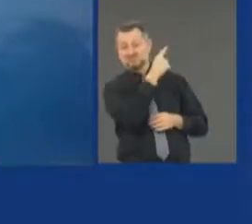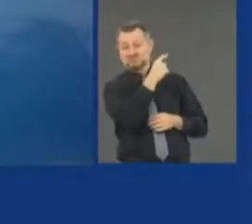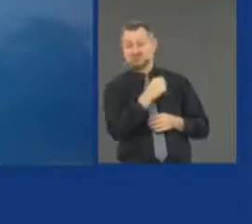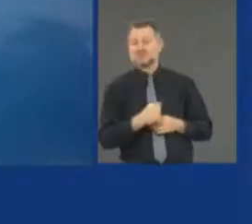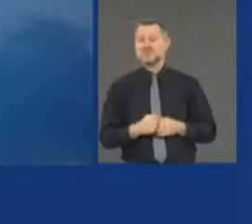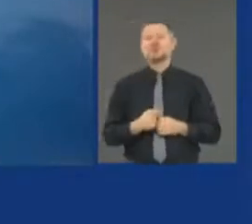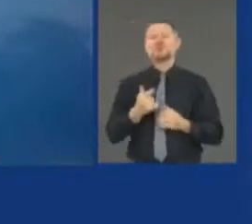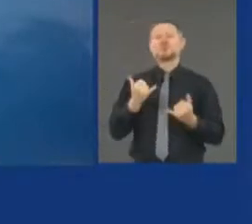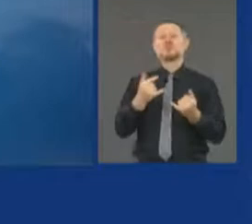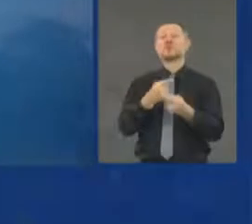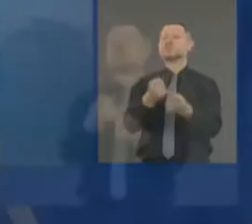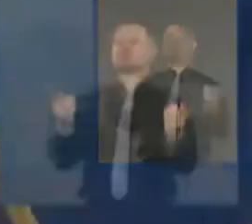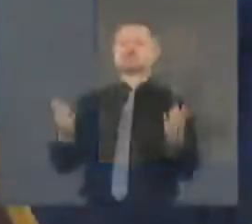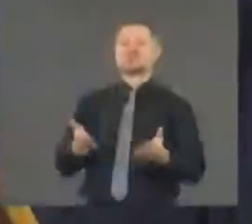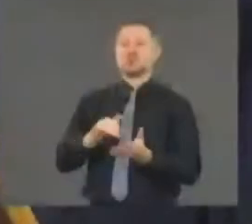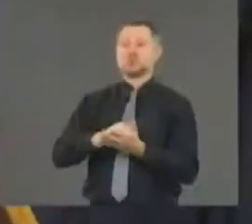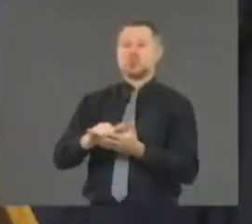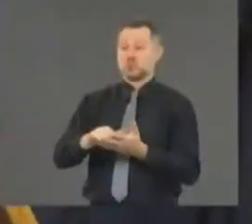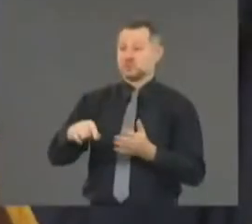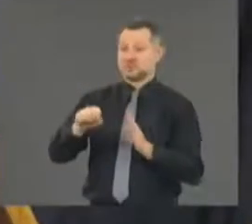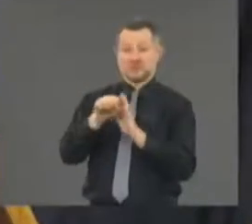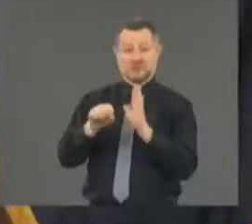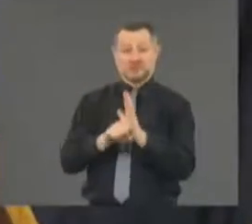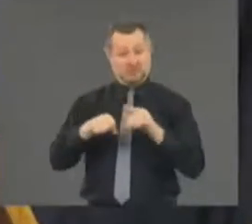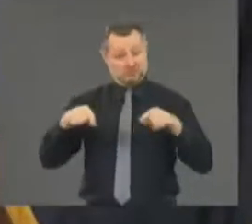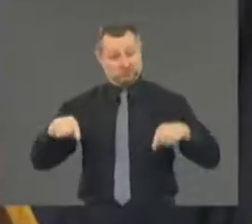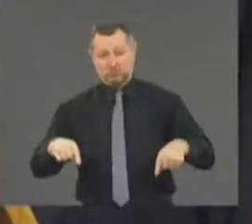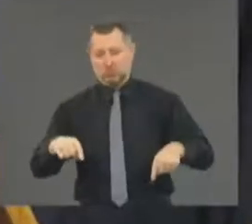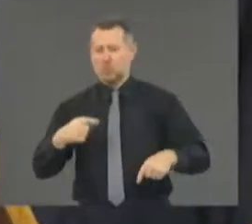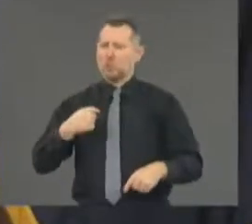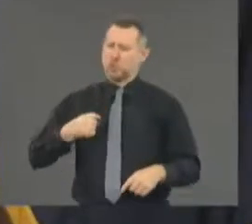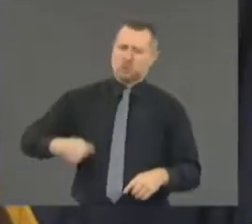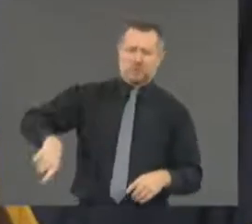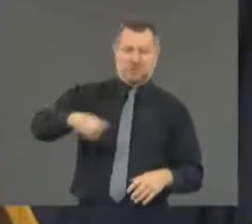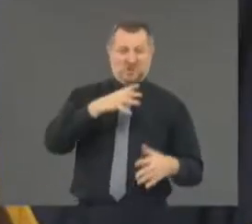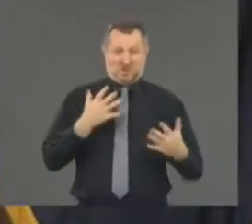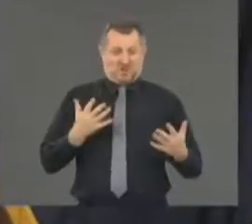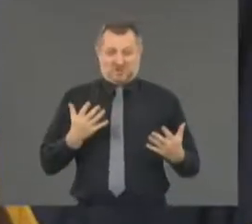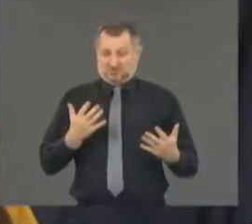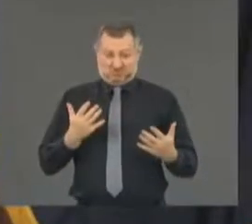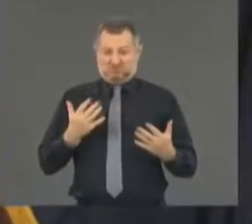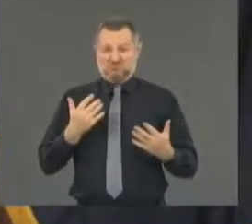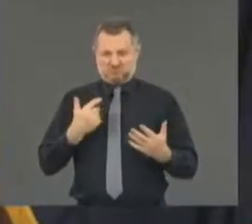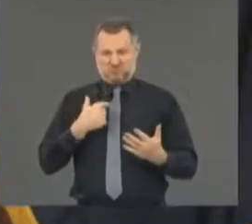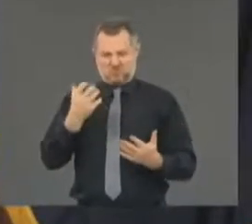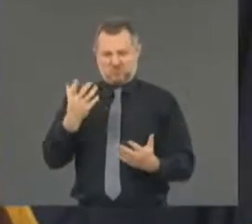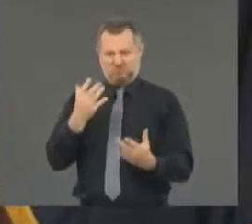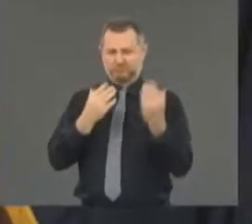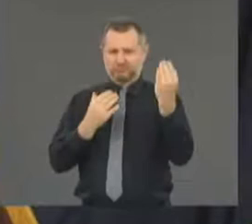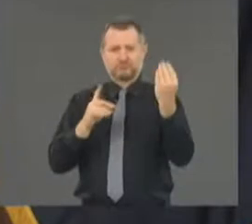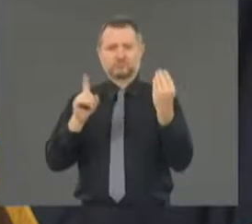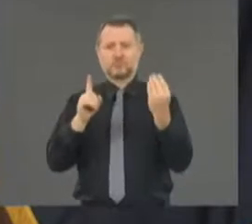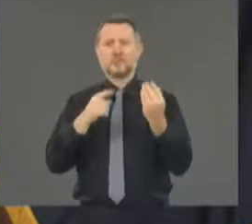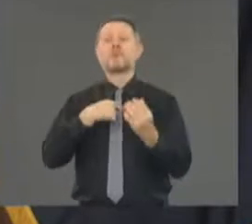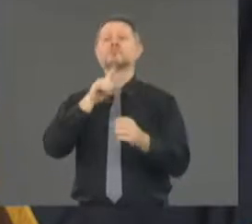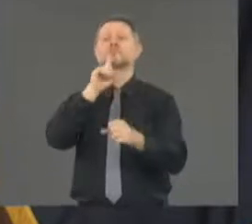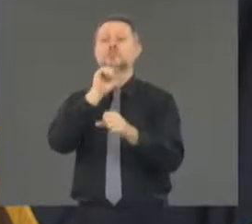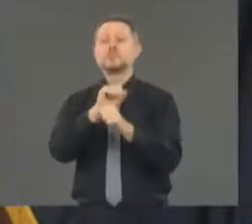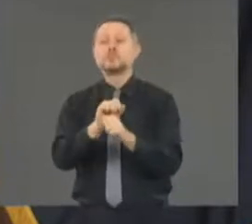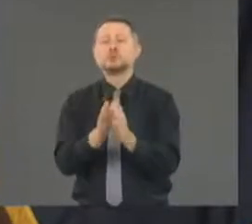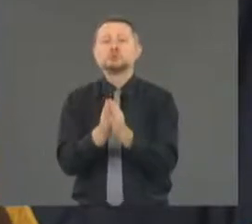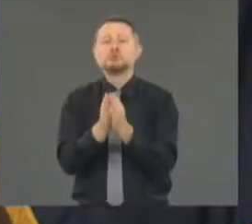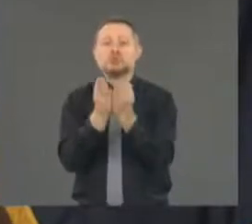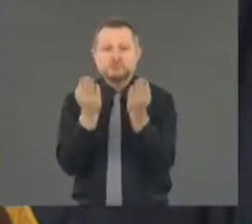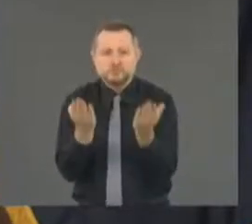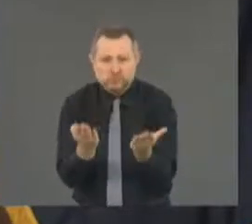in New York, we actually read the Bible, and there are some passages